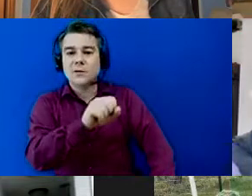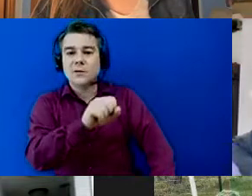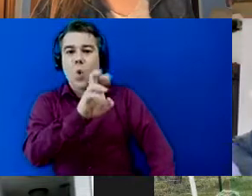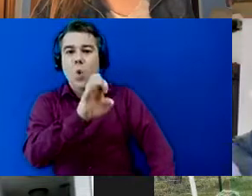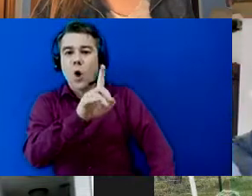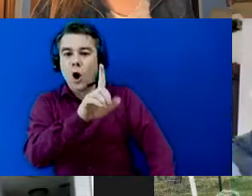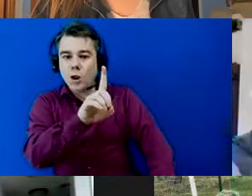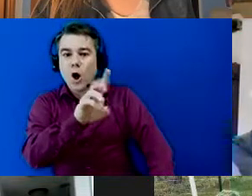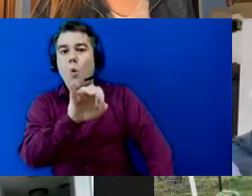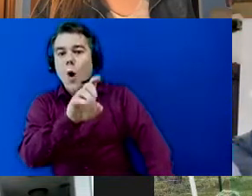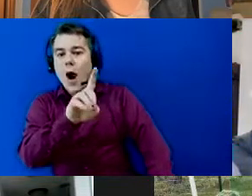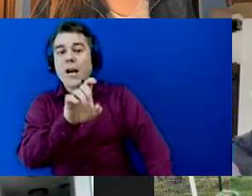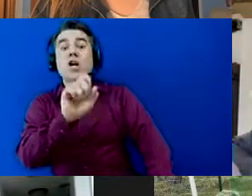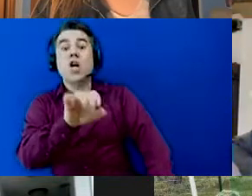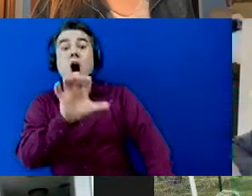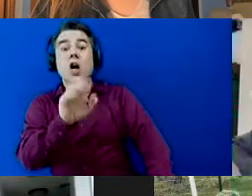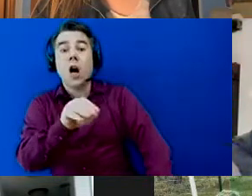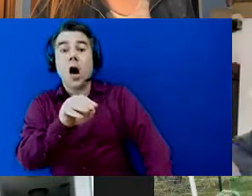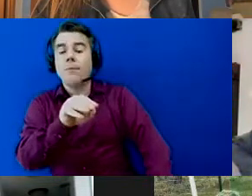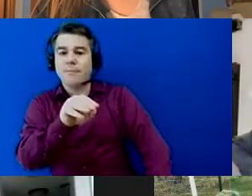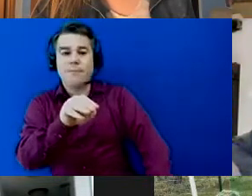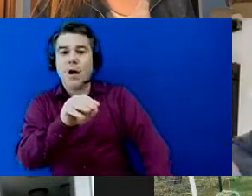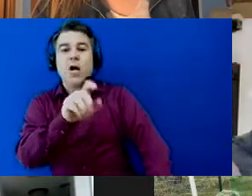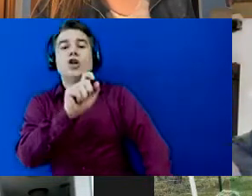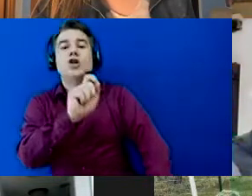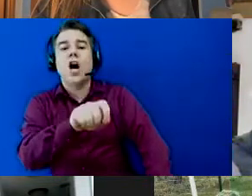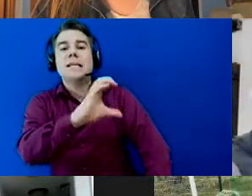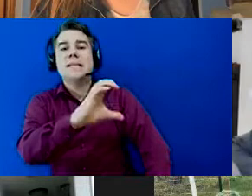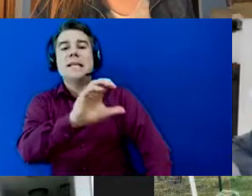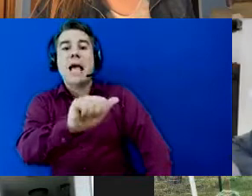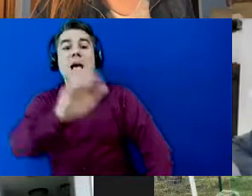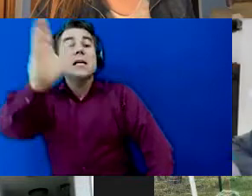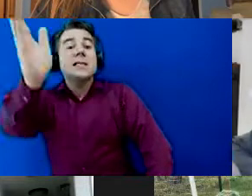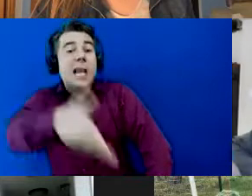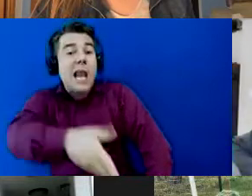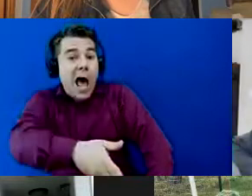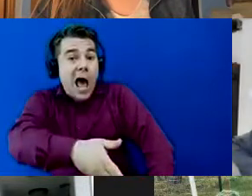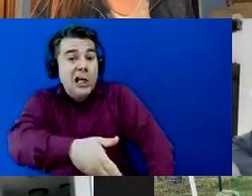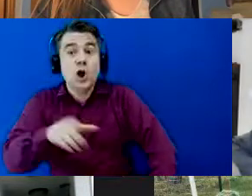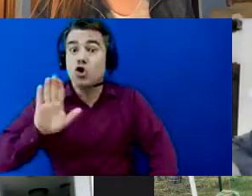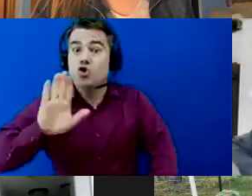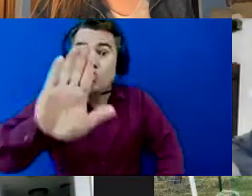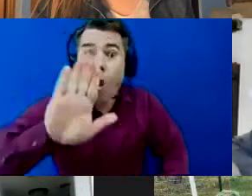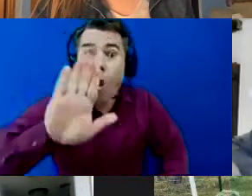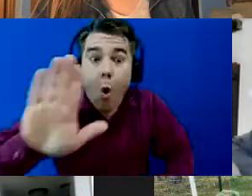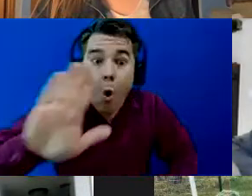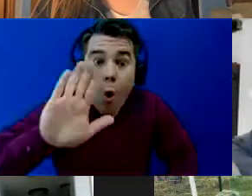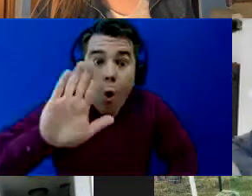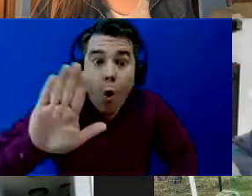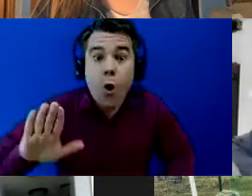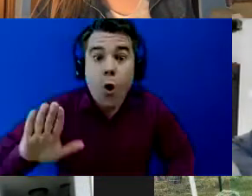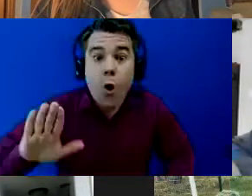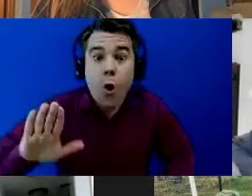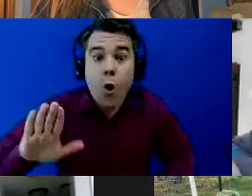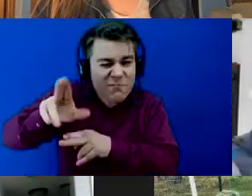site or whatever for that country you can do that slash whatever yours is and it's automatically connected to you they don't have to put